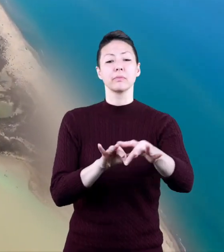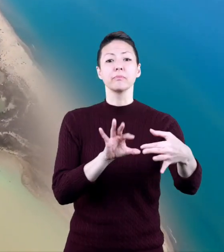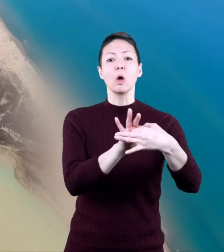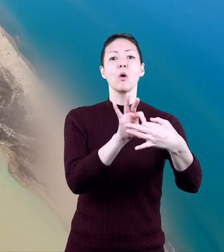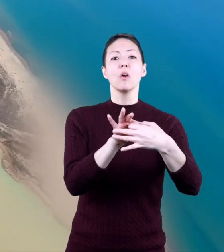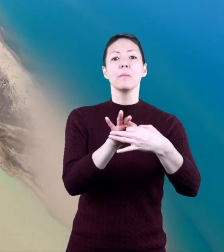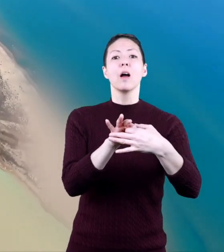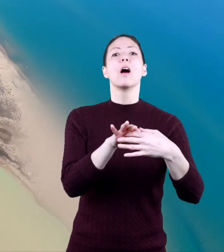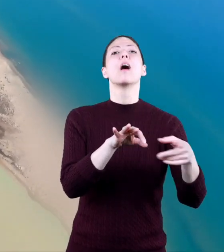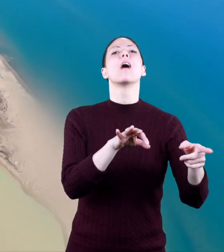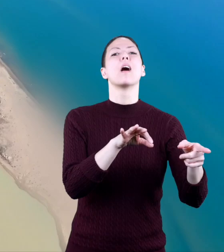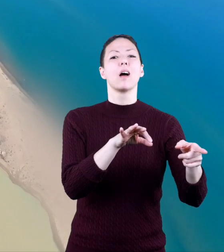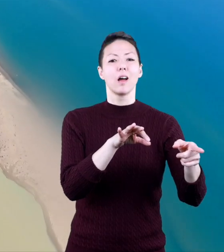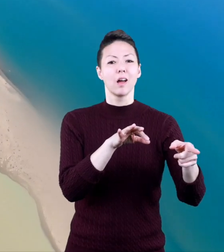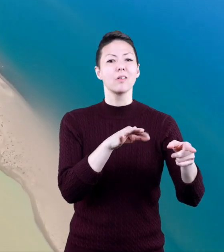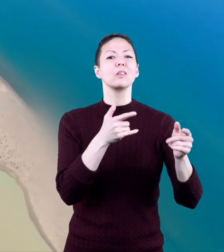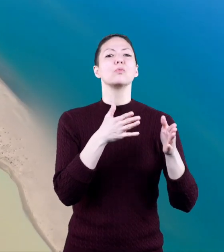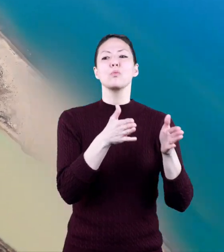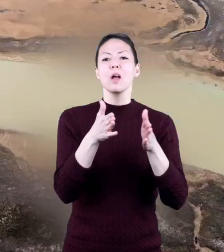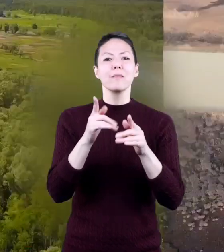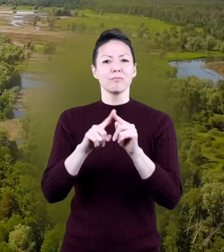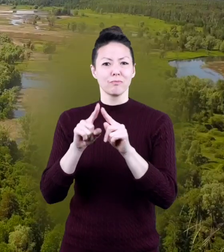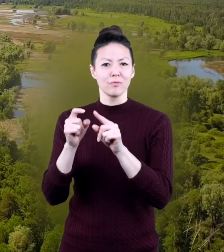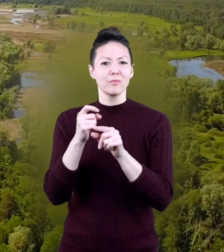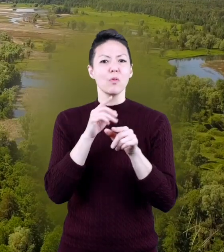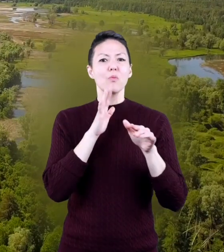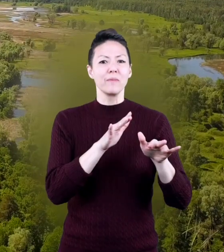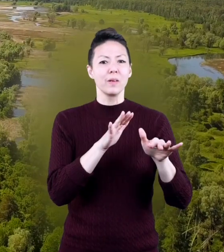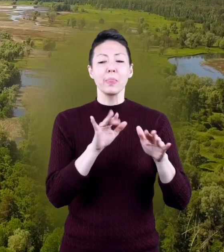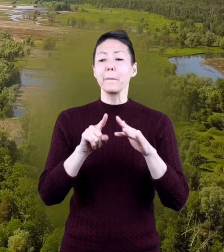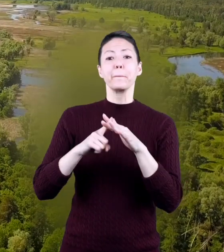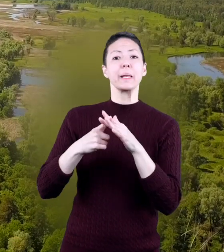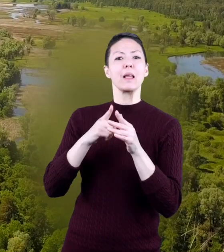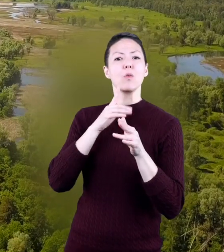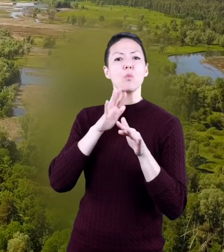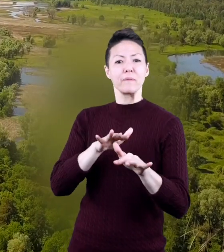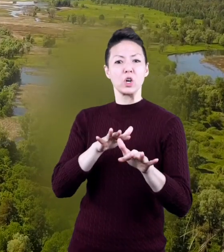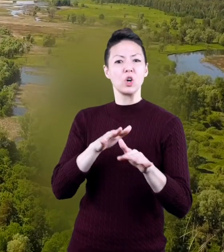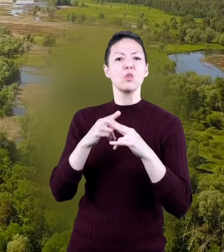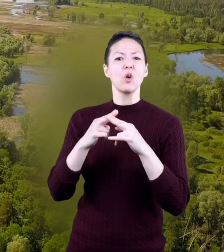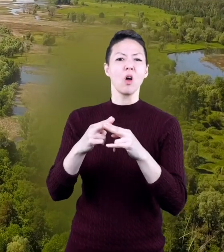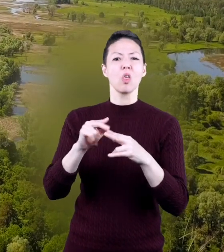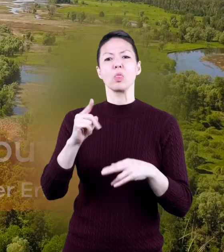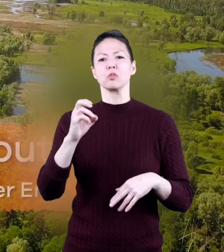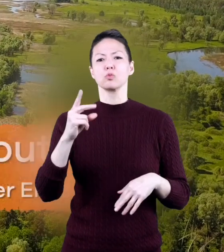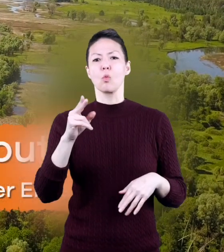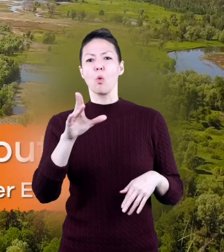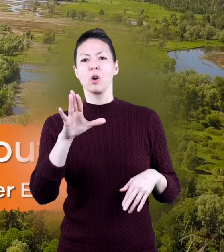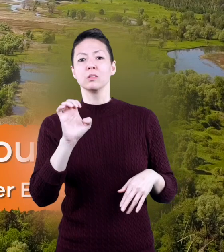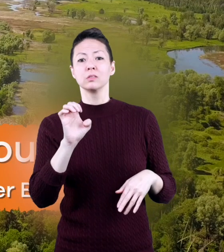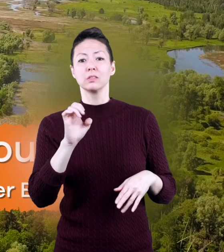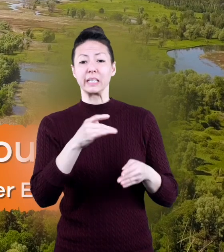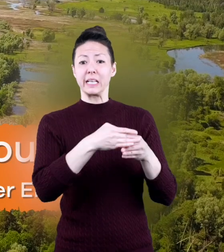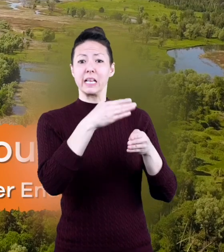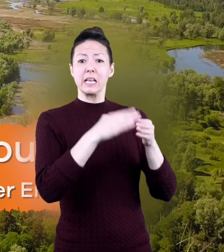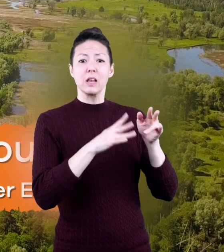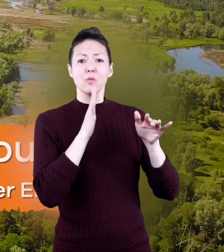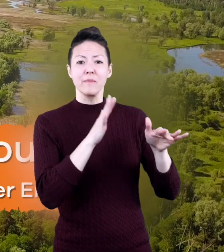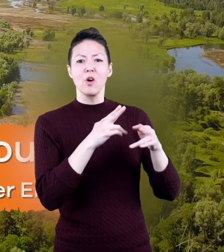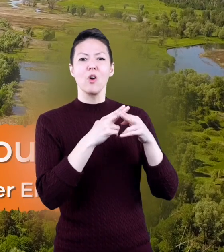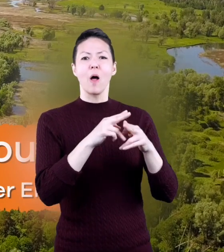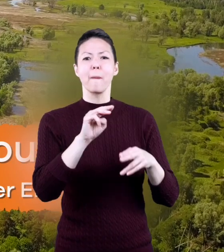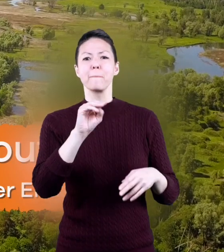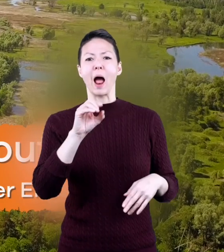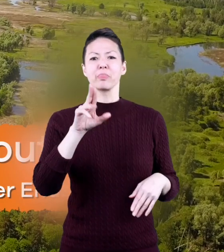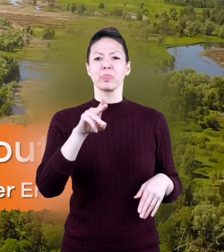this is one of the ways that rivers are made the beginning of a river is called the source and the end of a river is